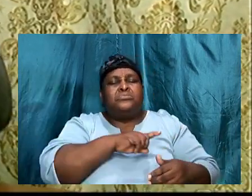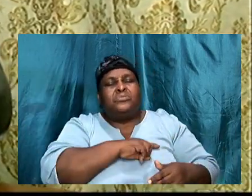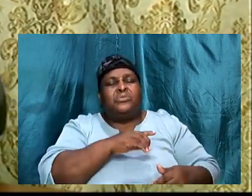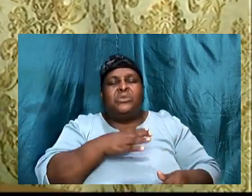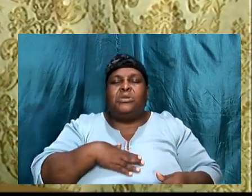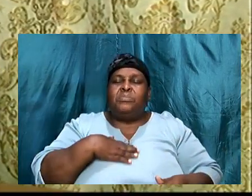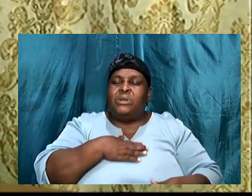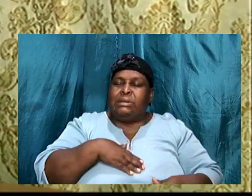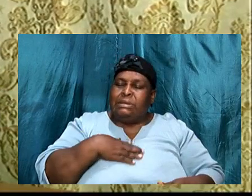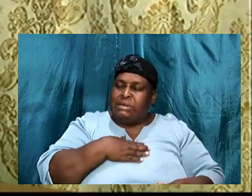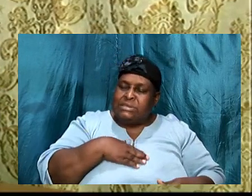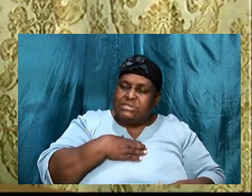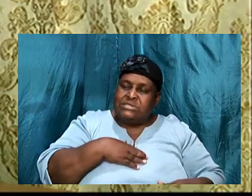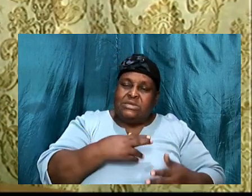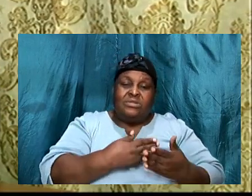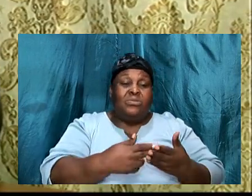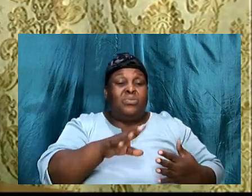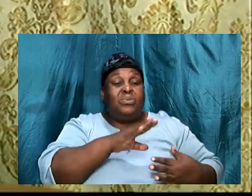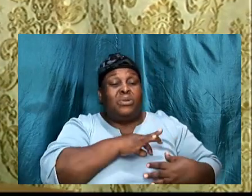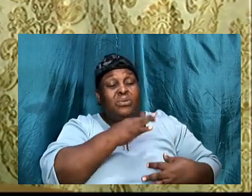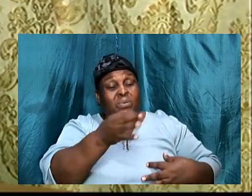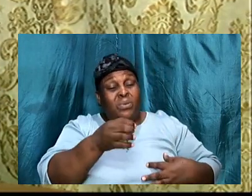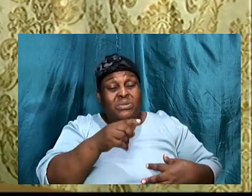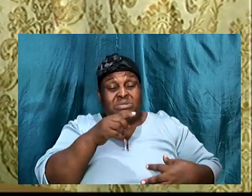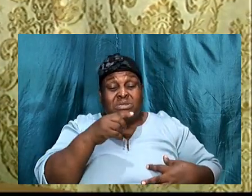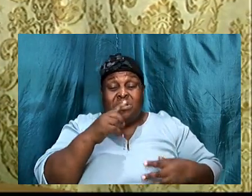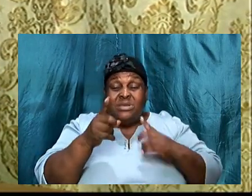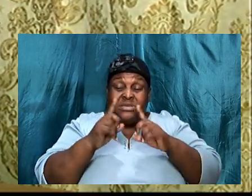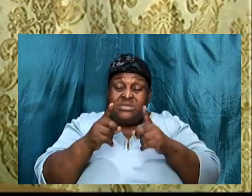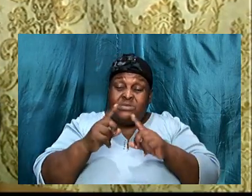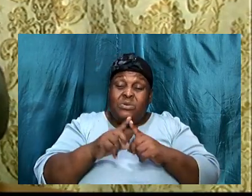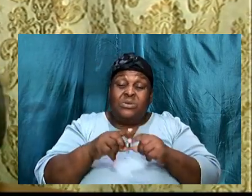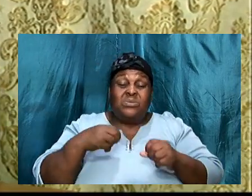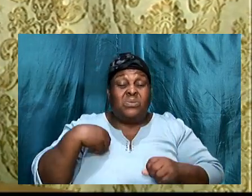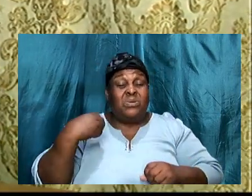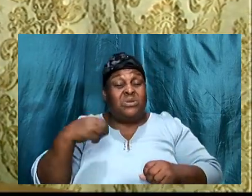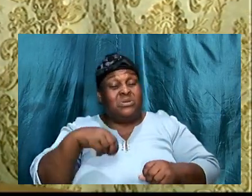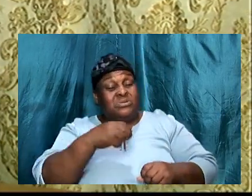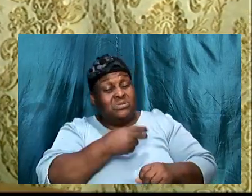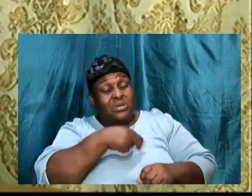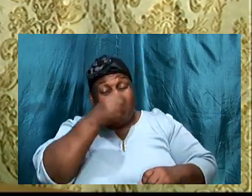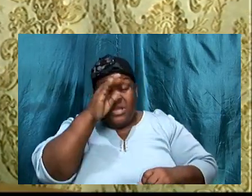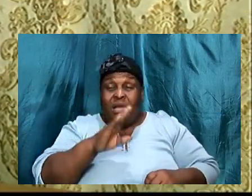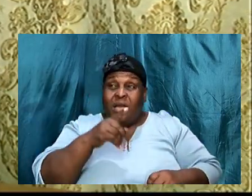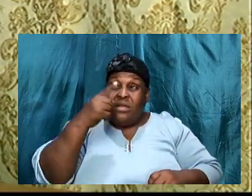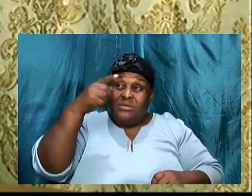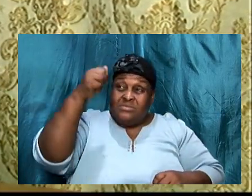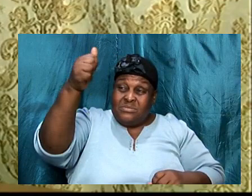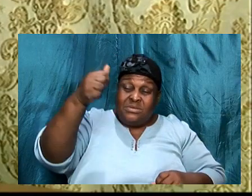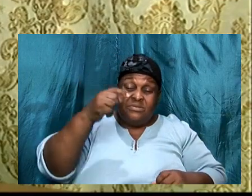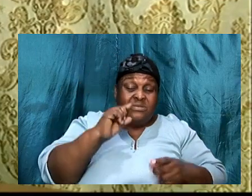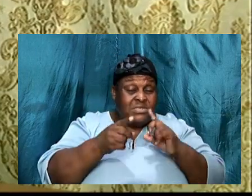the Holy Ghost, prompt us, the Holy Ghost, talk to us, God himself, talk to us,